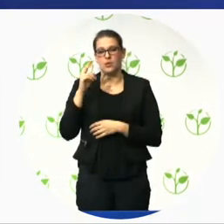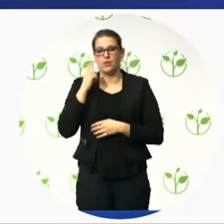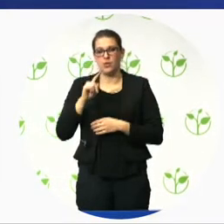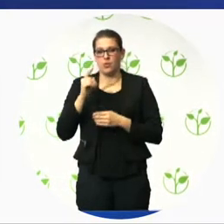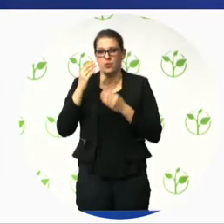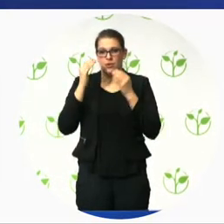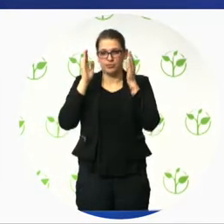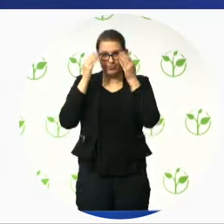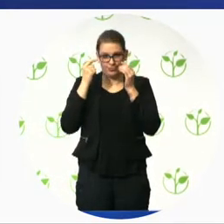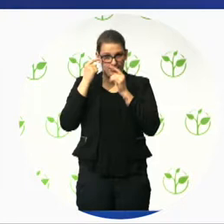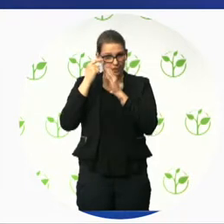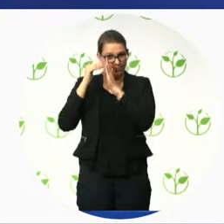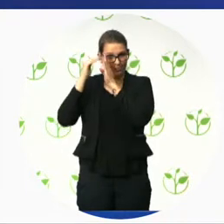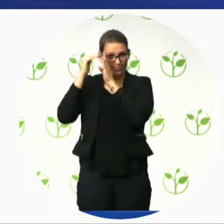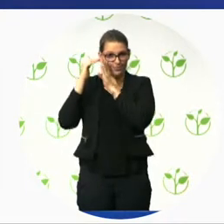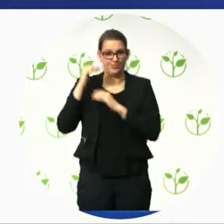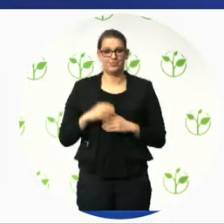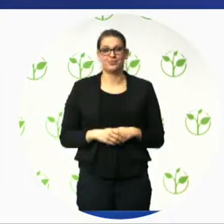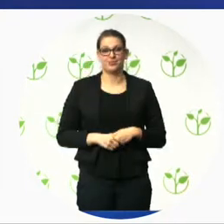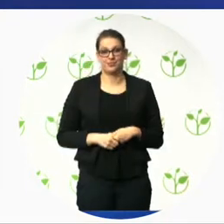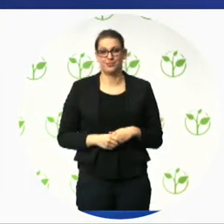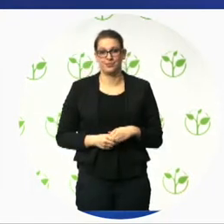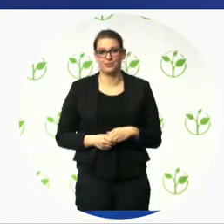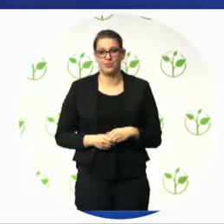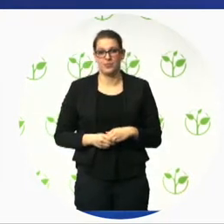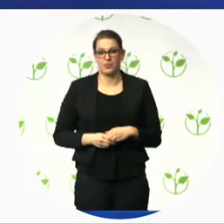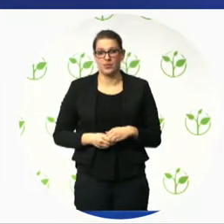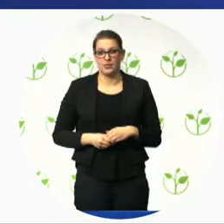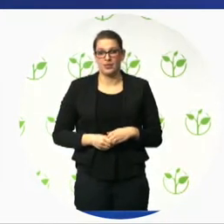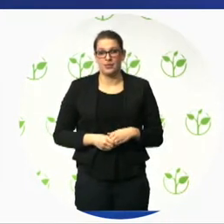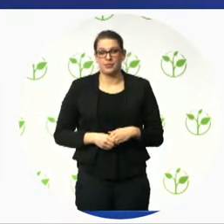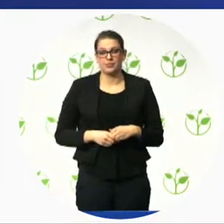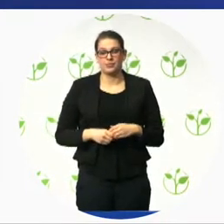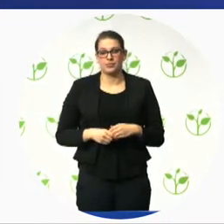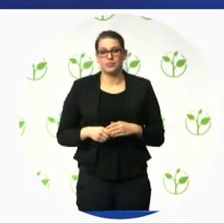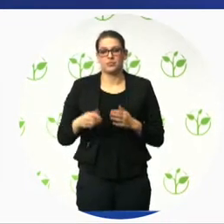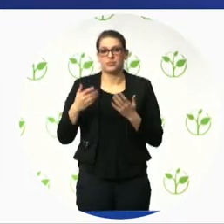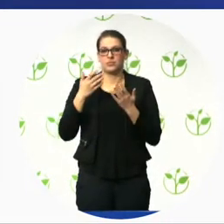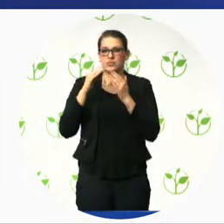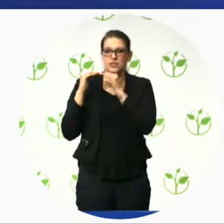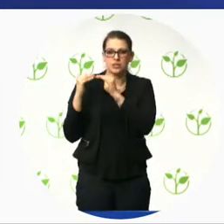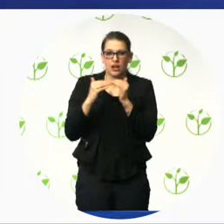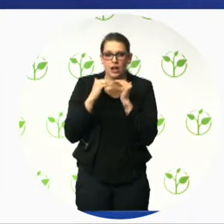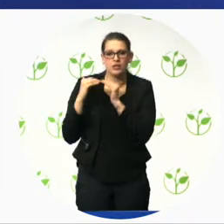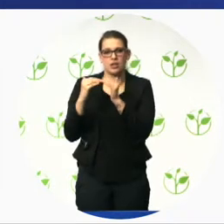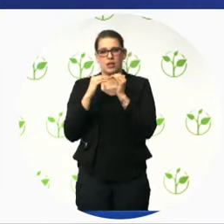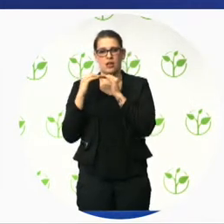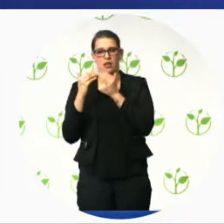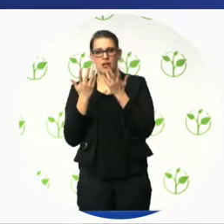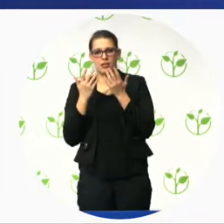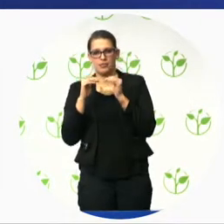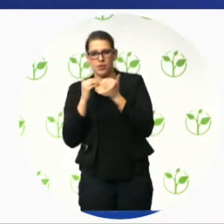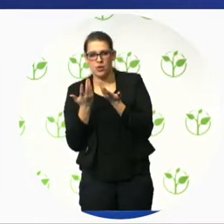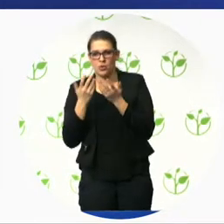he is looking to this issue of standards manuals, toolboxes, to improve